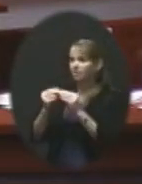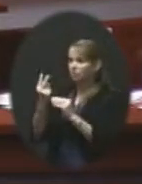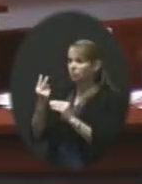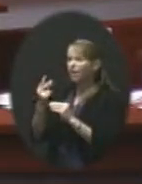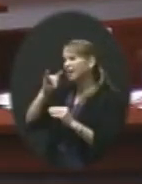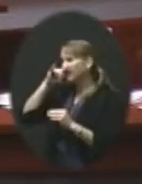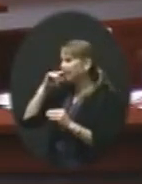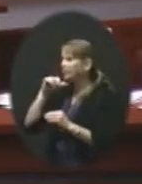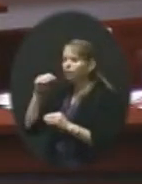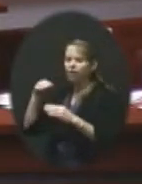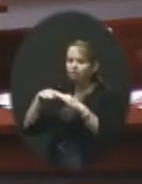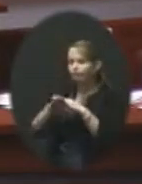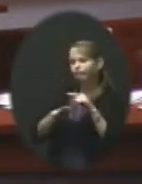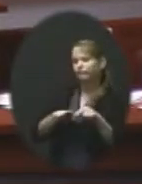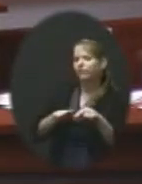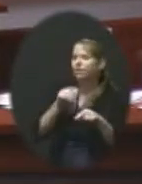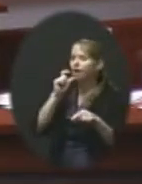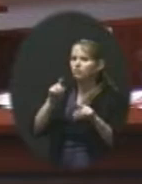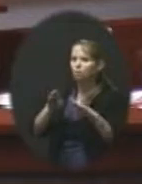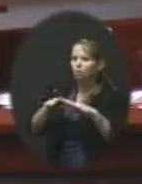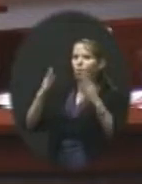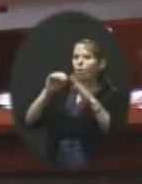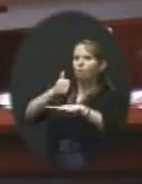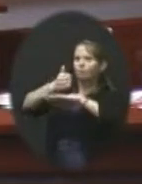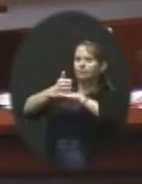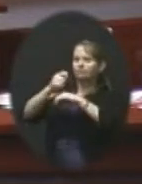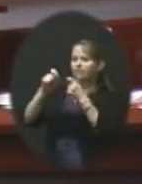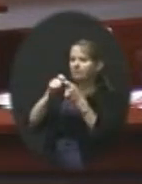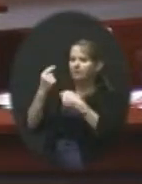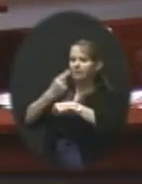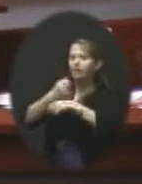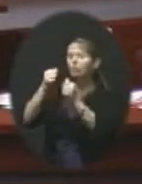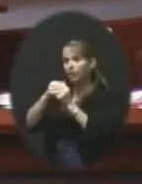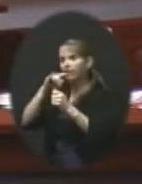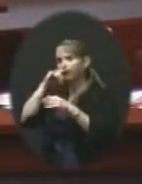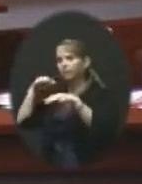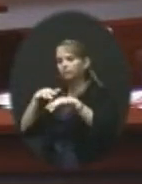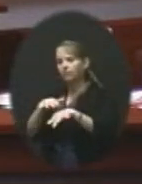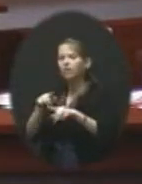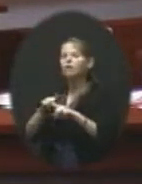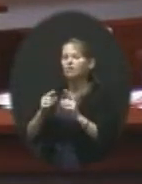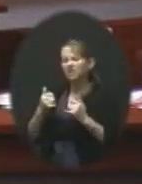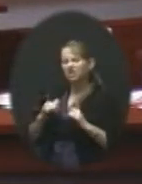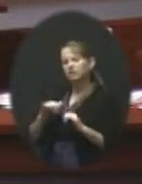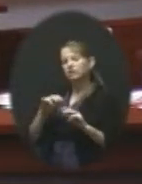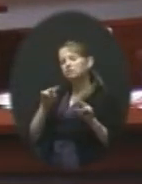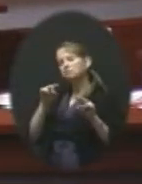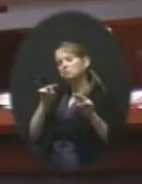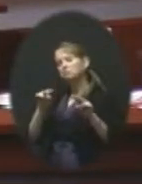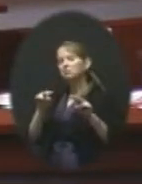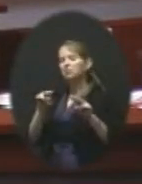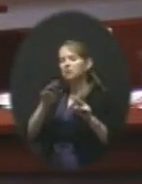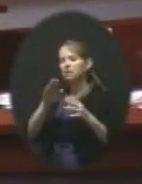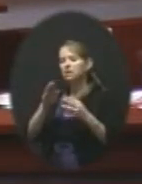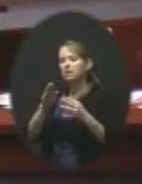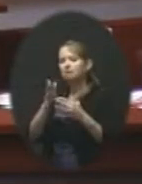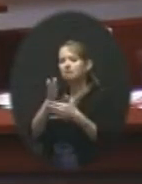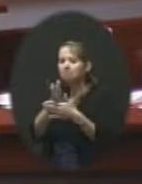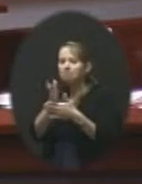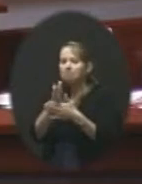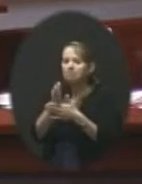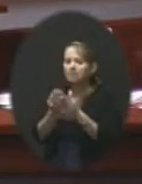obviously. We don't have to open it a certain day with kids. But we still are looking at a mid-spring maybe completion on that one.